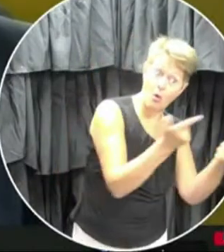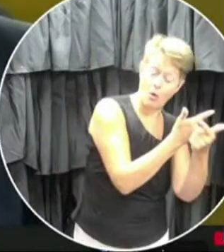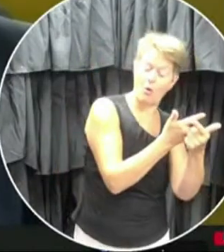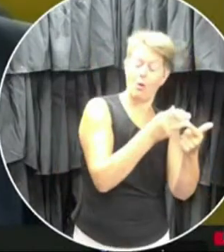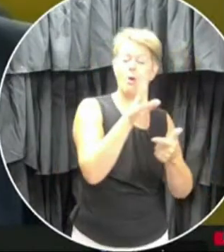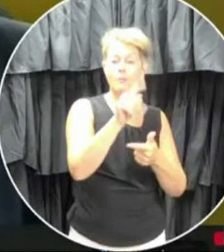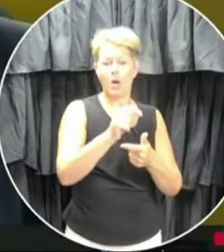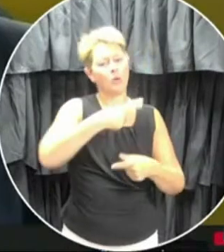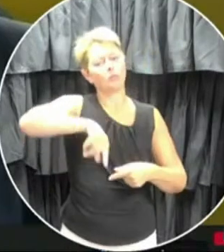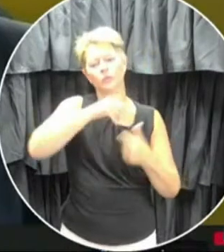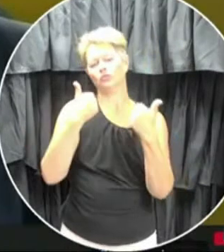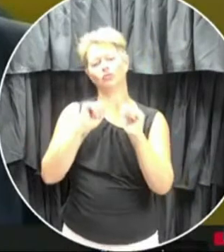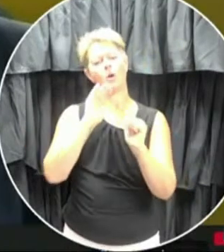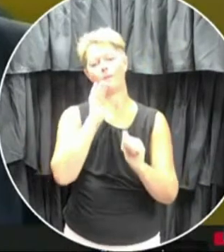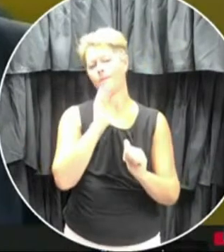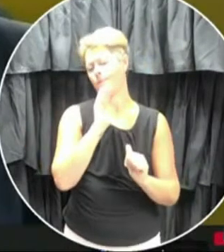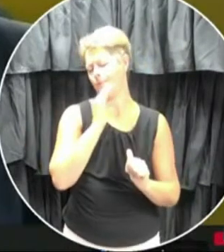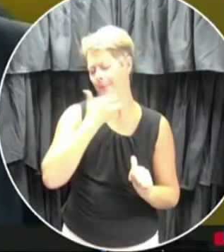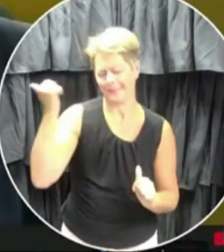manner as possible.